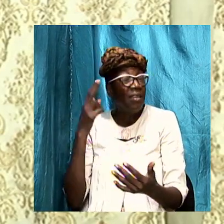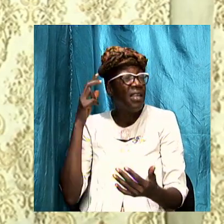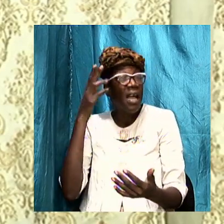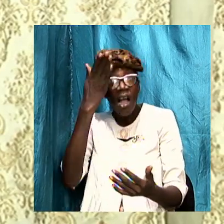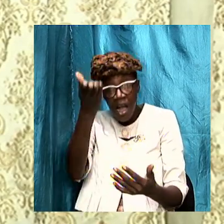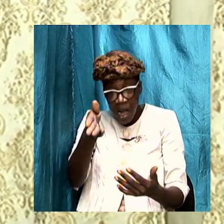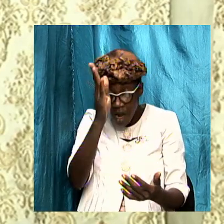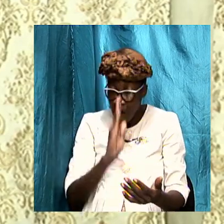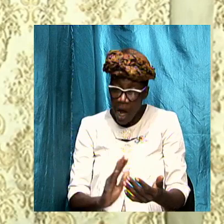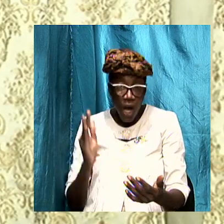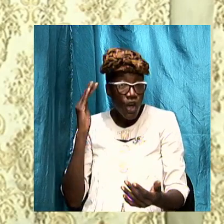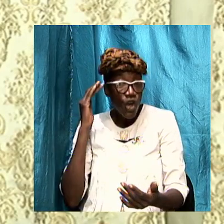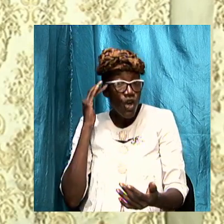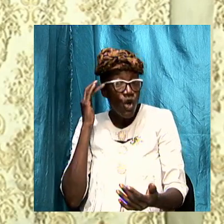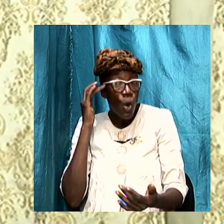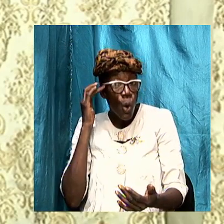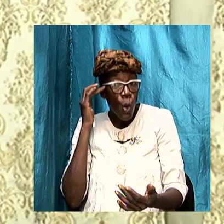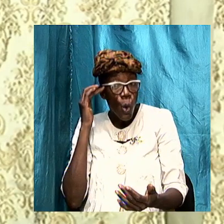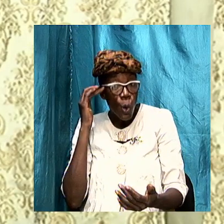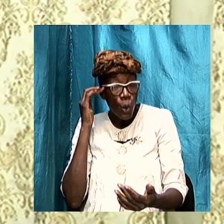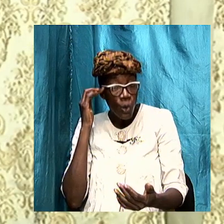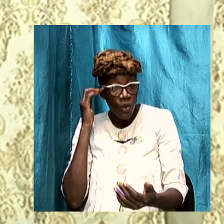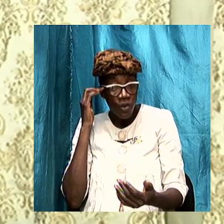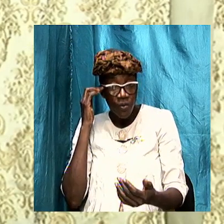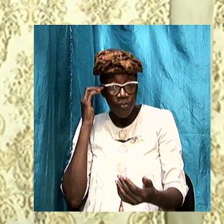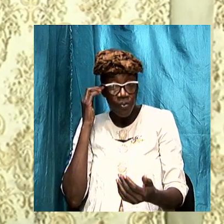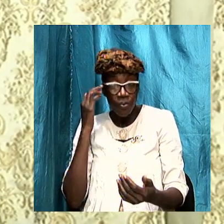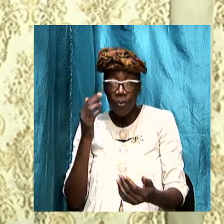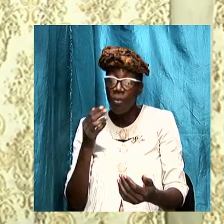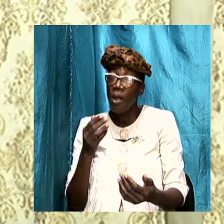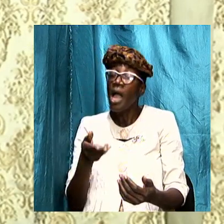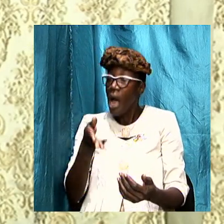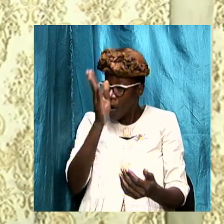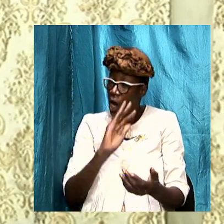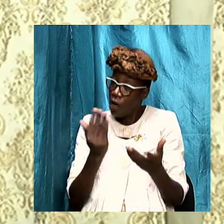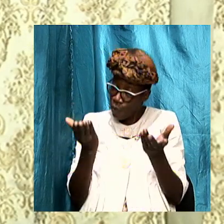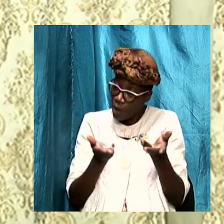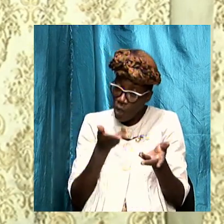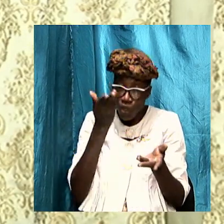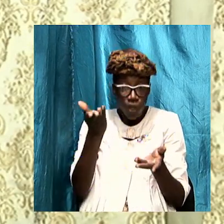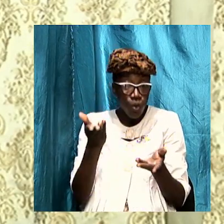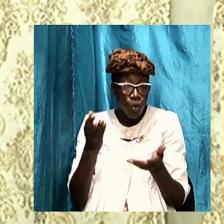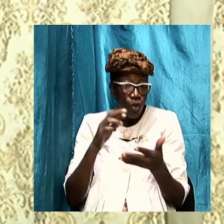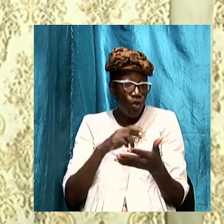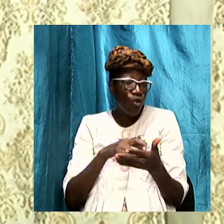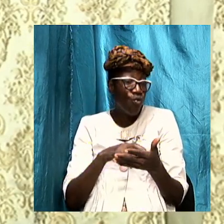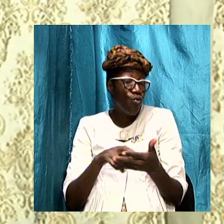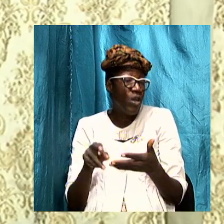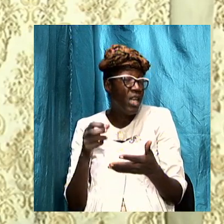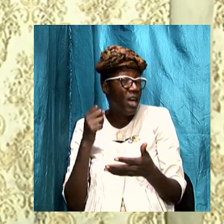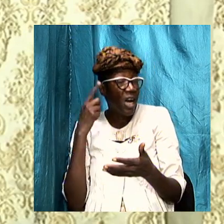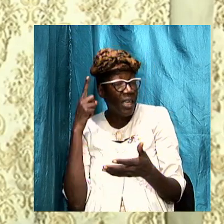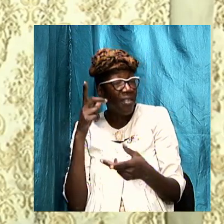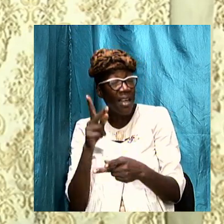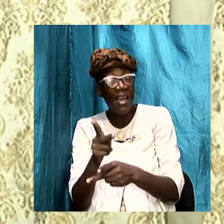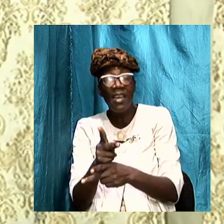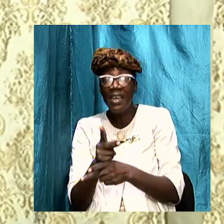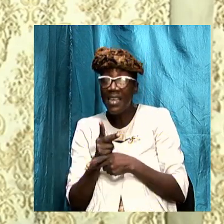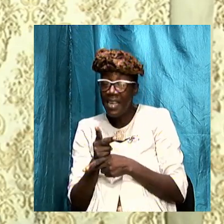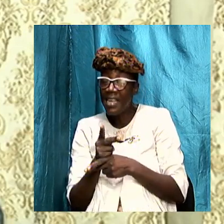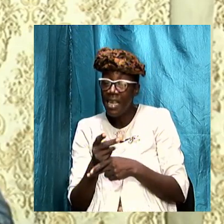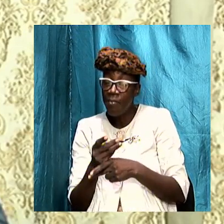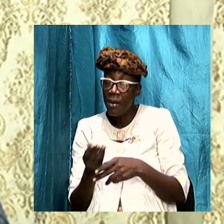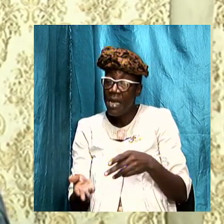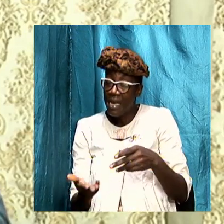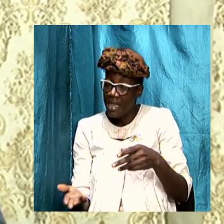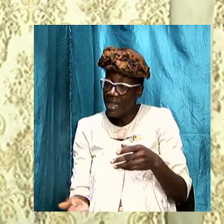intention of God for us to read it and to understand it and to keep the things that are there in